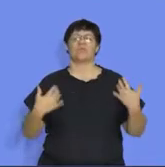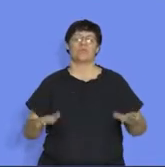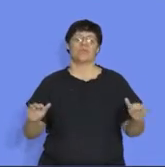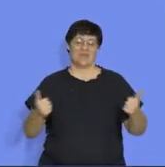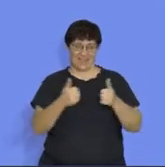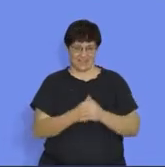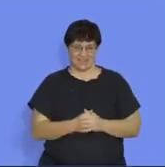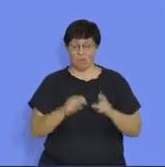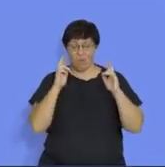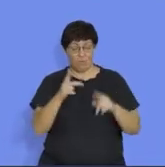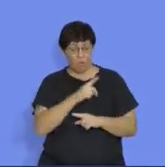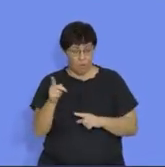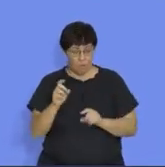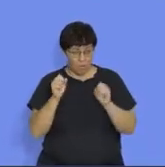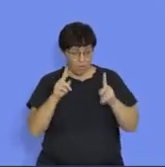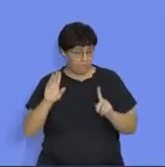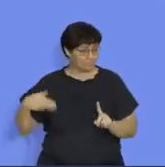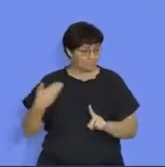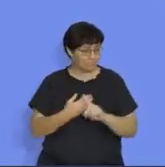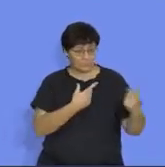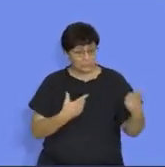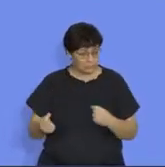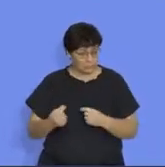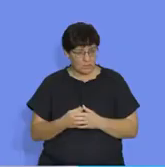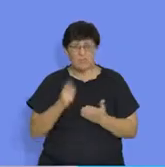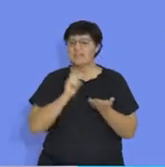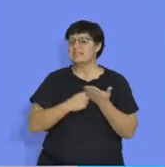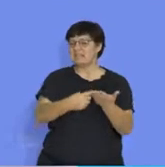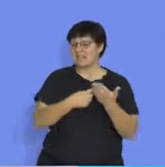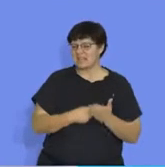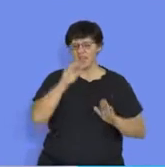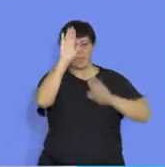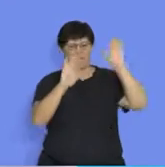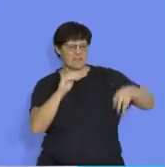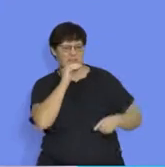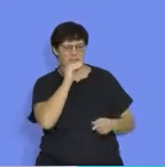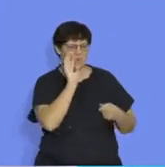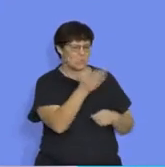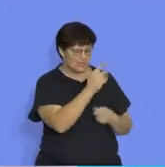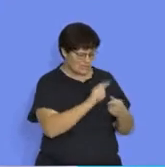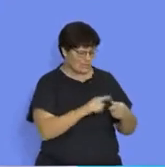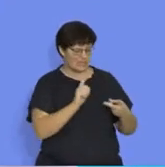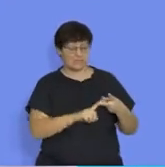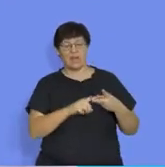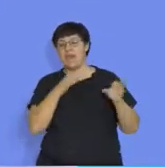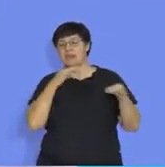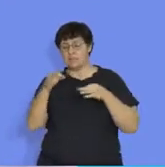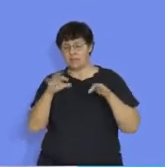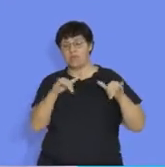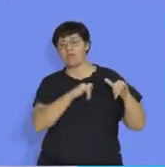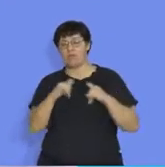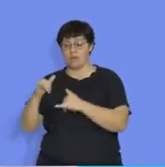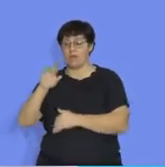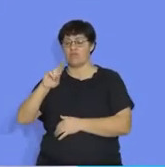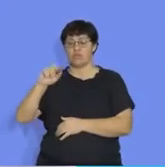Great, everyone. So, I hope that everyone's okay with what I've done so far. I've discussed some pattern definitions, and I have defined